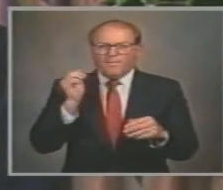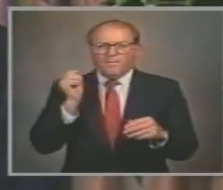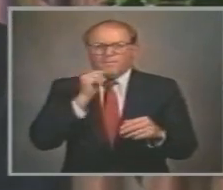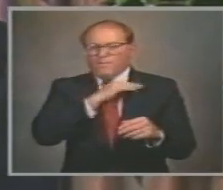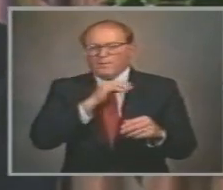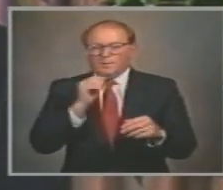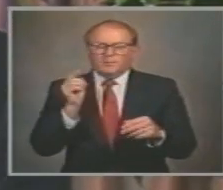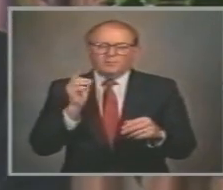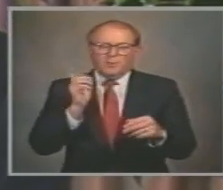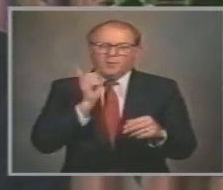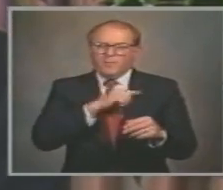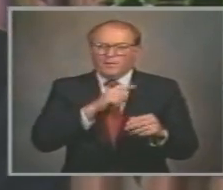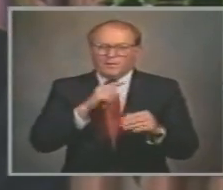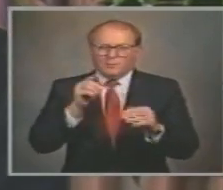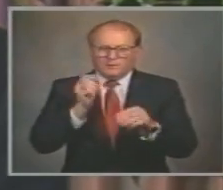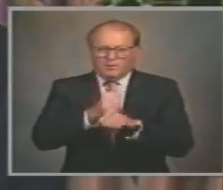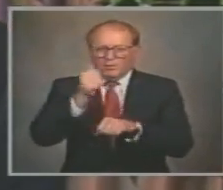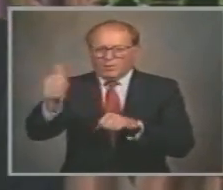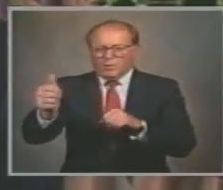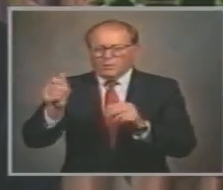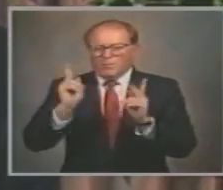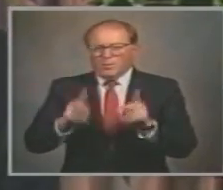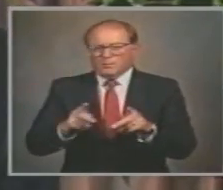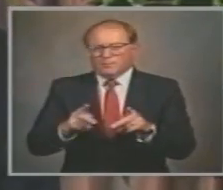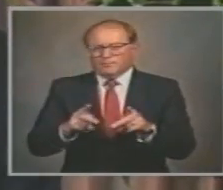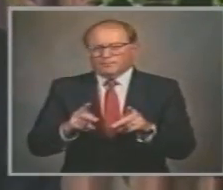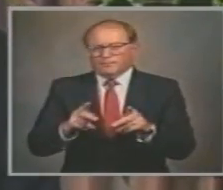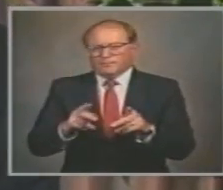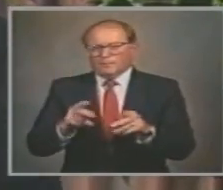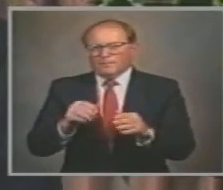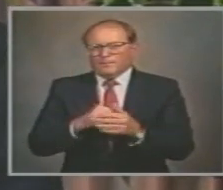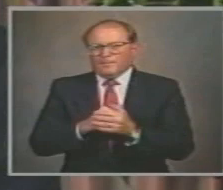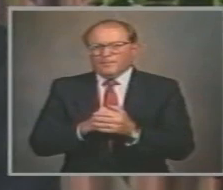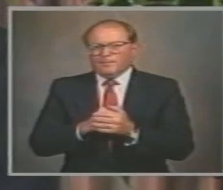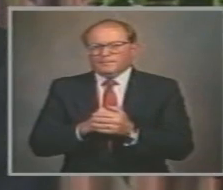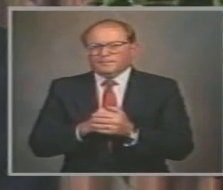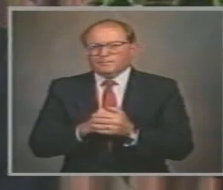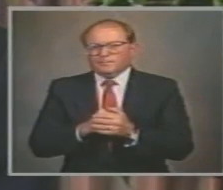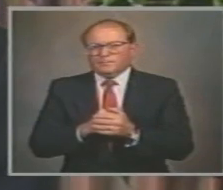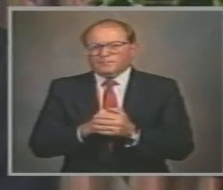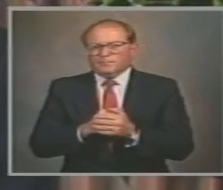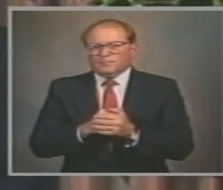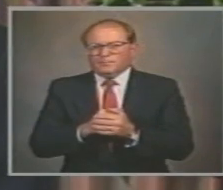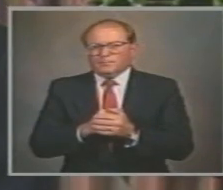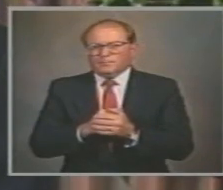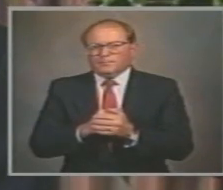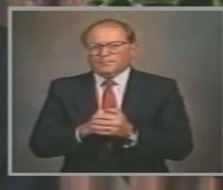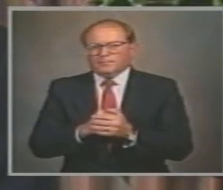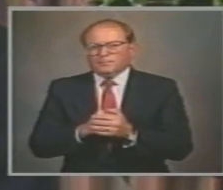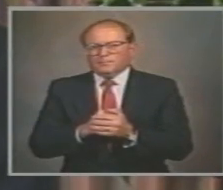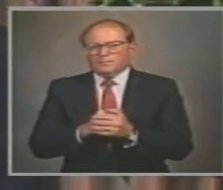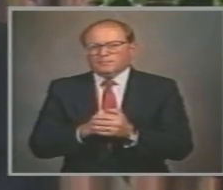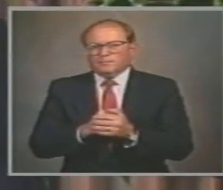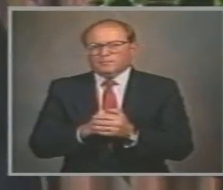good influence Of a person Who is in God's own likeness That are assassinated